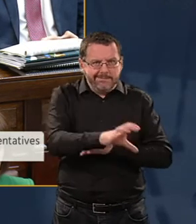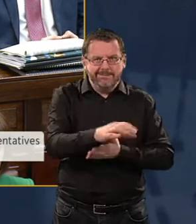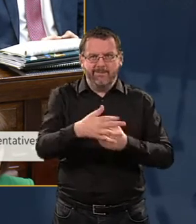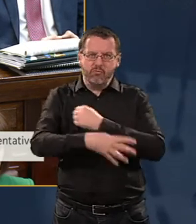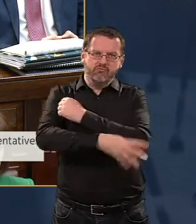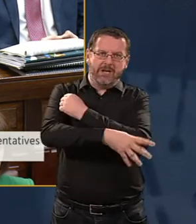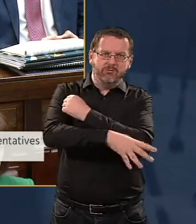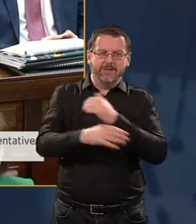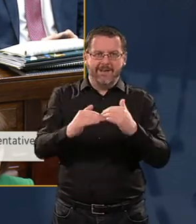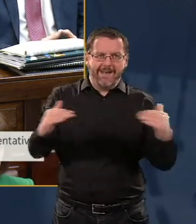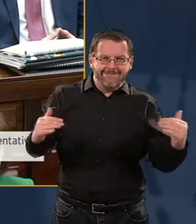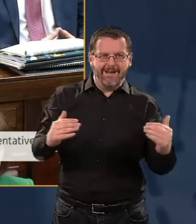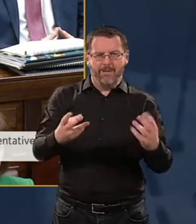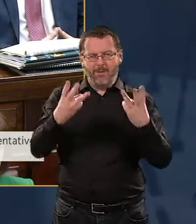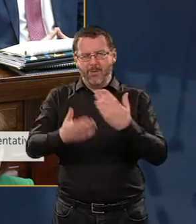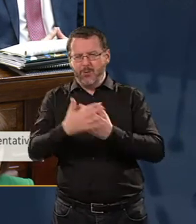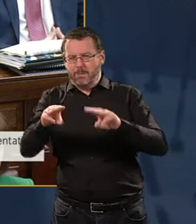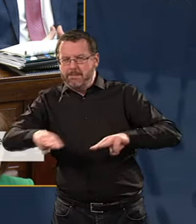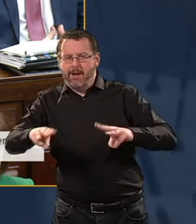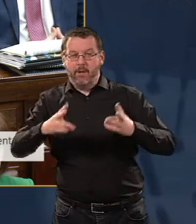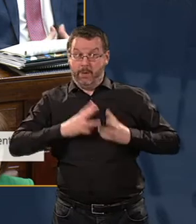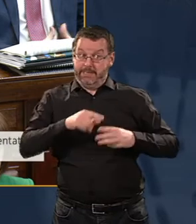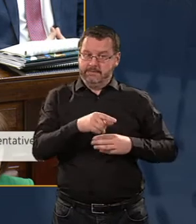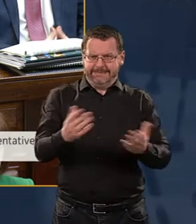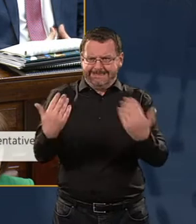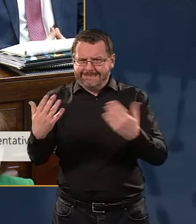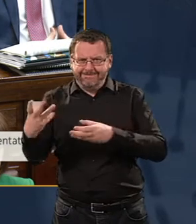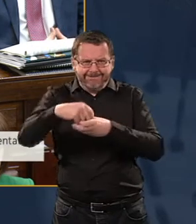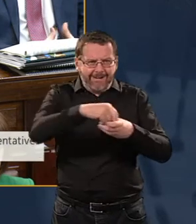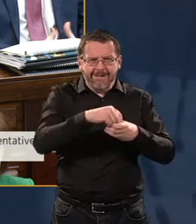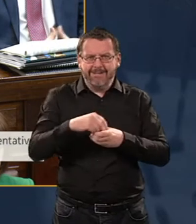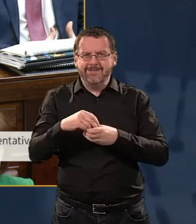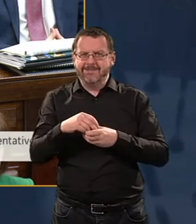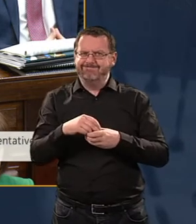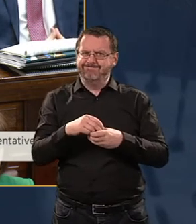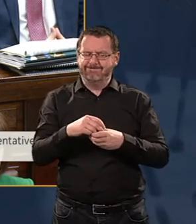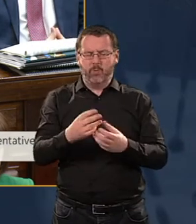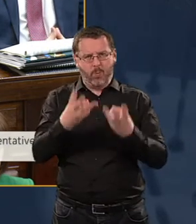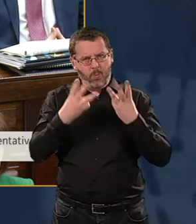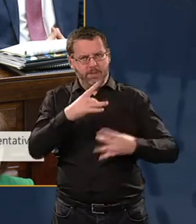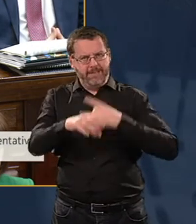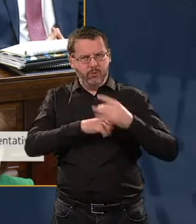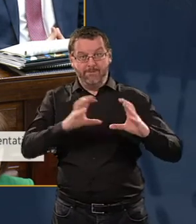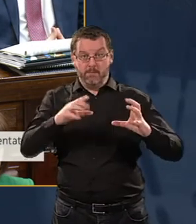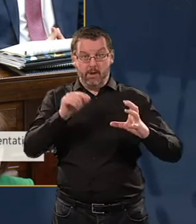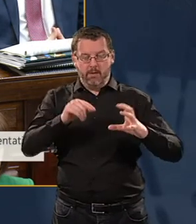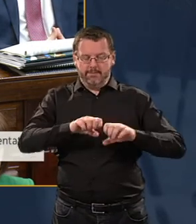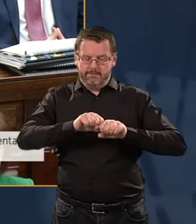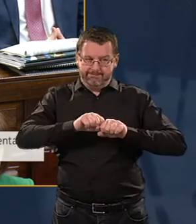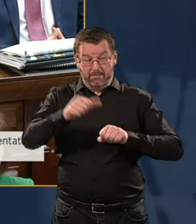level for participation by young people and women in particular, and making sure that this really popular sport across the country